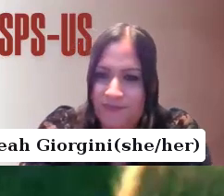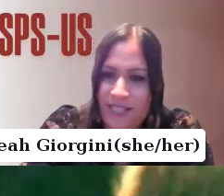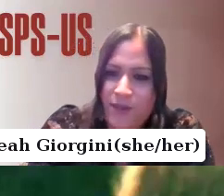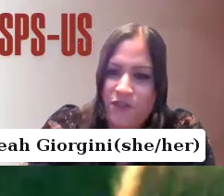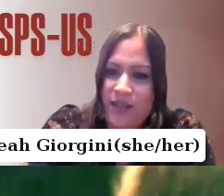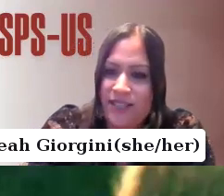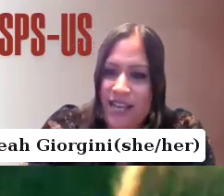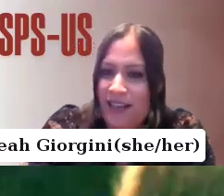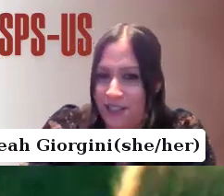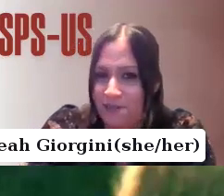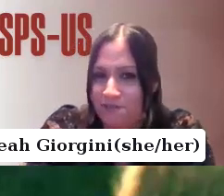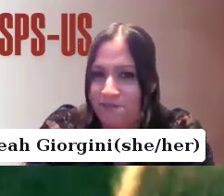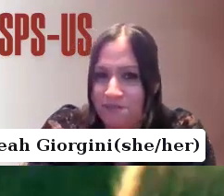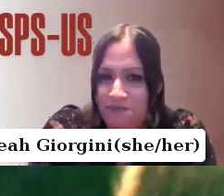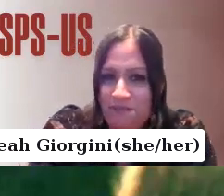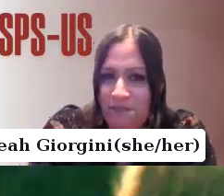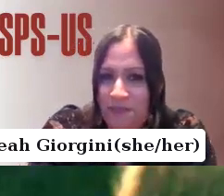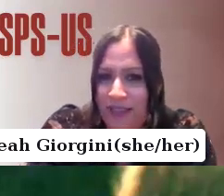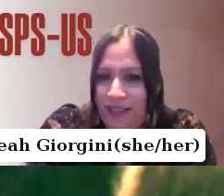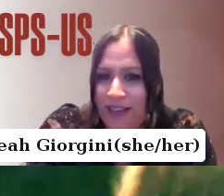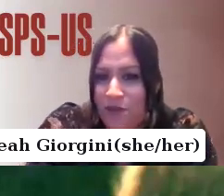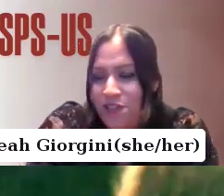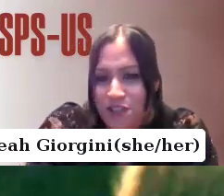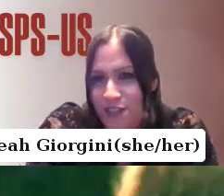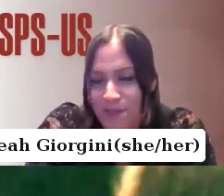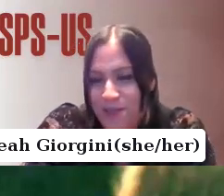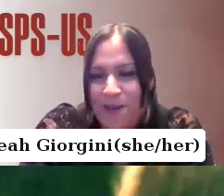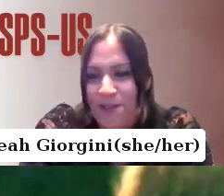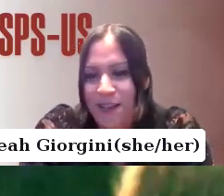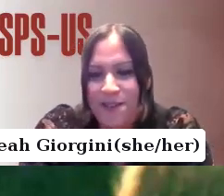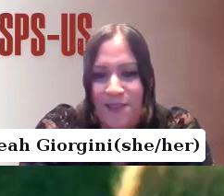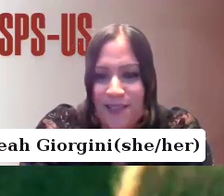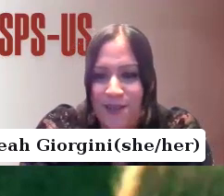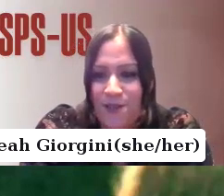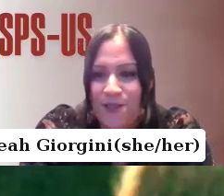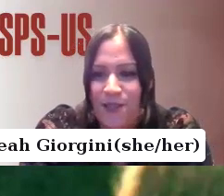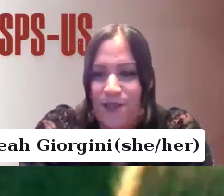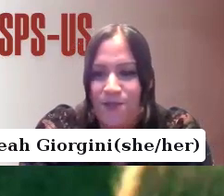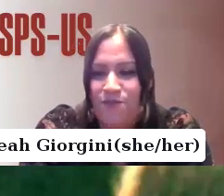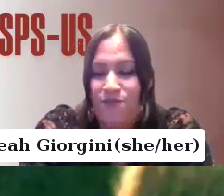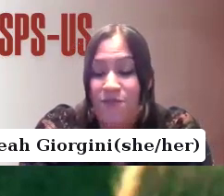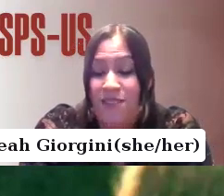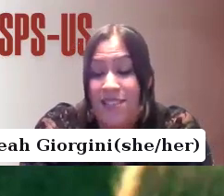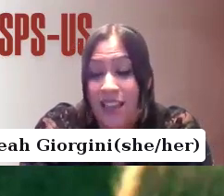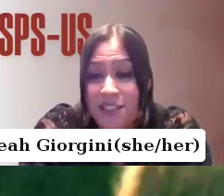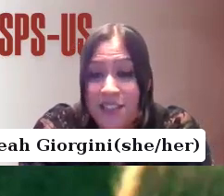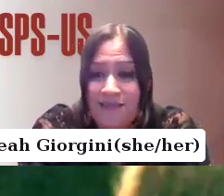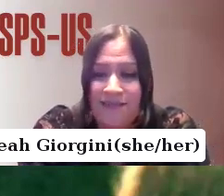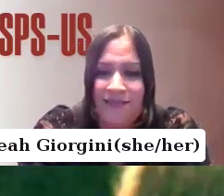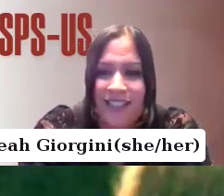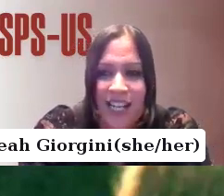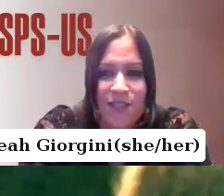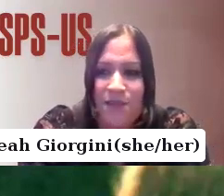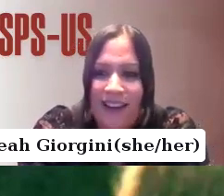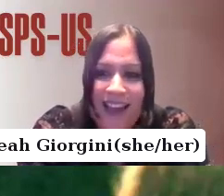So that's a picture of me as a teenager, I wasn't just a mental health diagnosis, I was also intelligent,